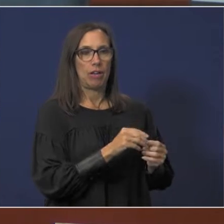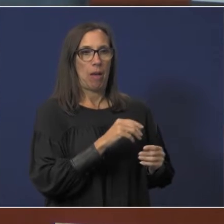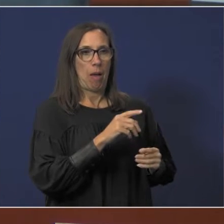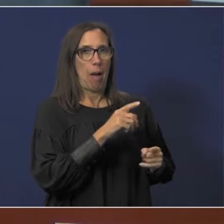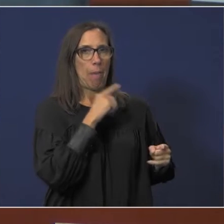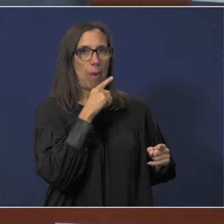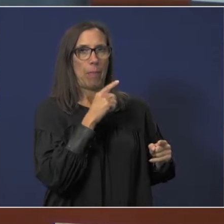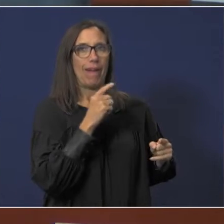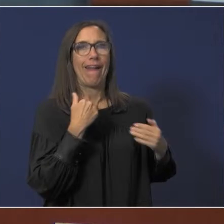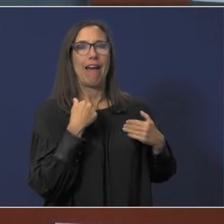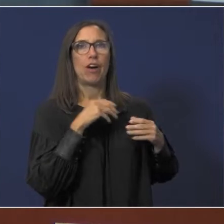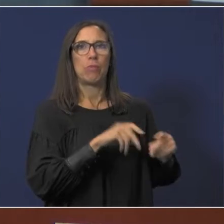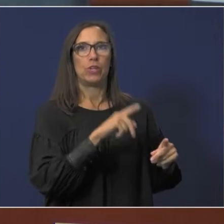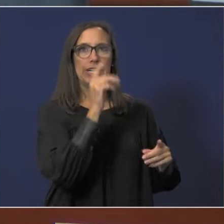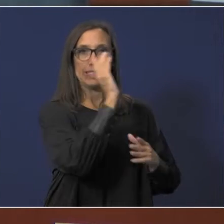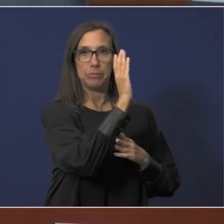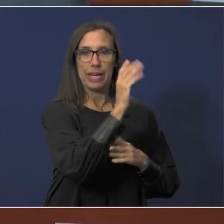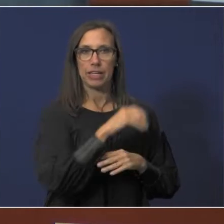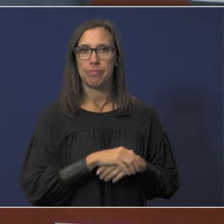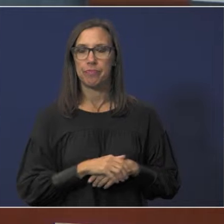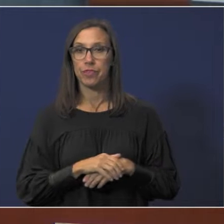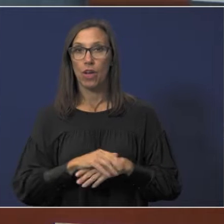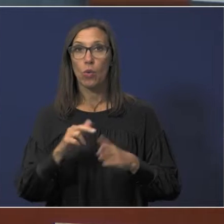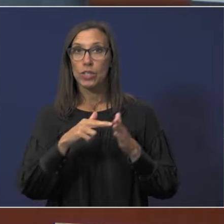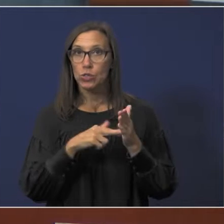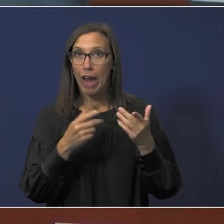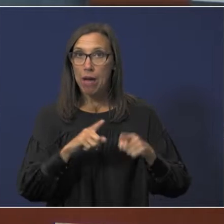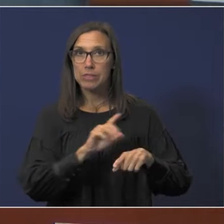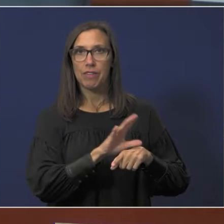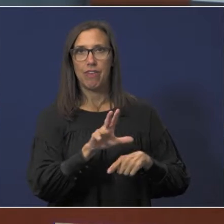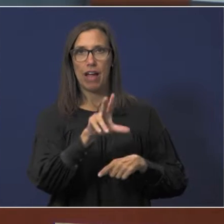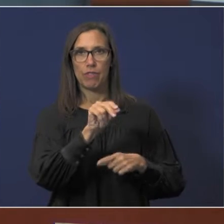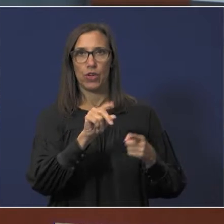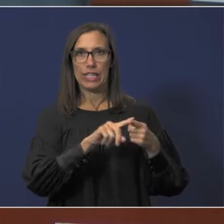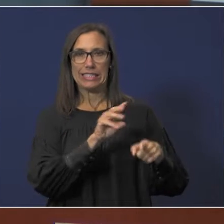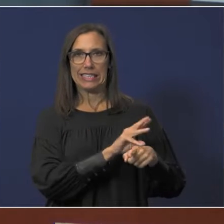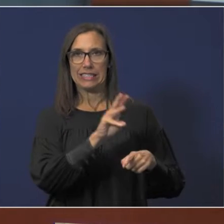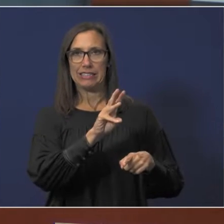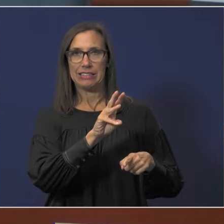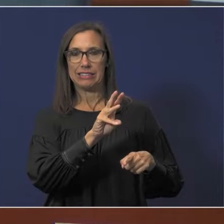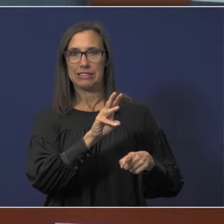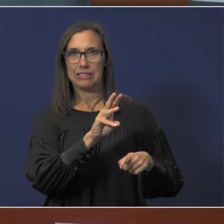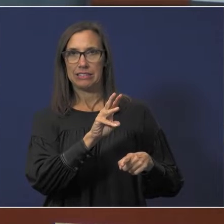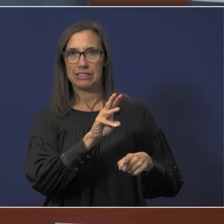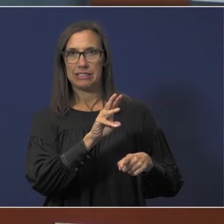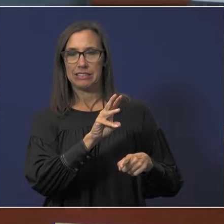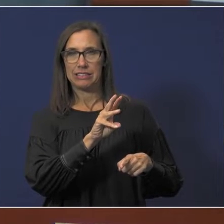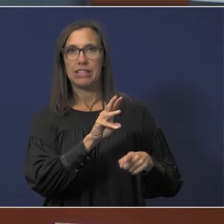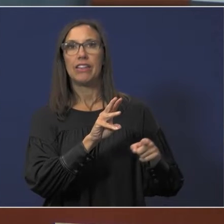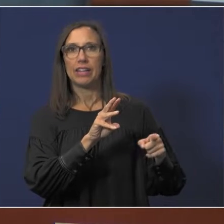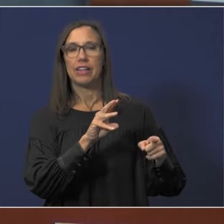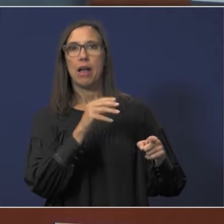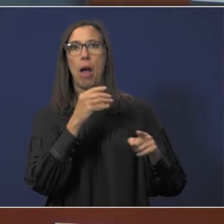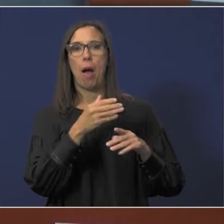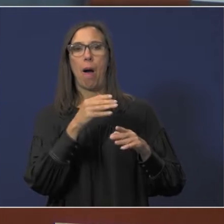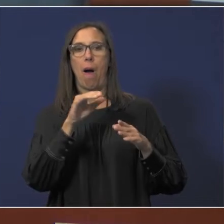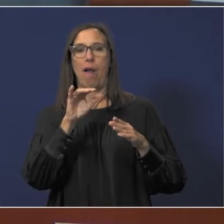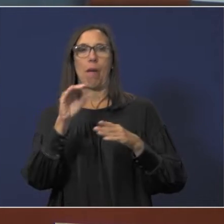participate, registration is between 530 and 550 on the day of the board meeting at the entrance to the CFISD boardroom.